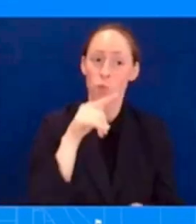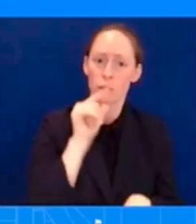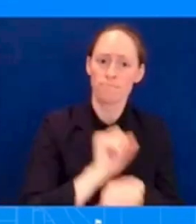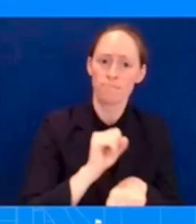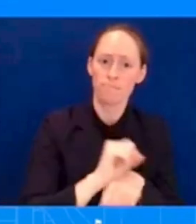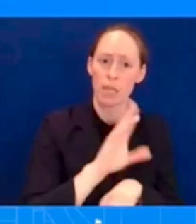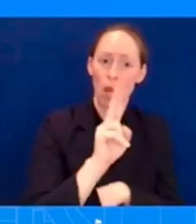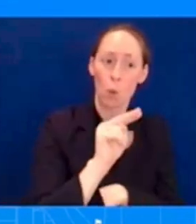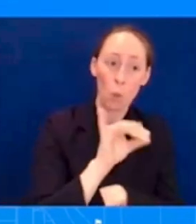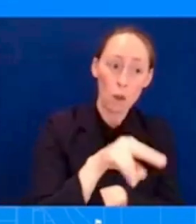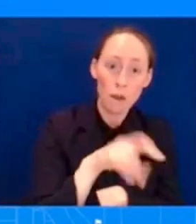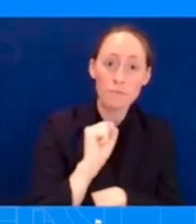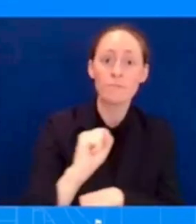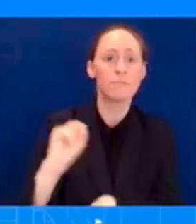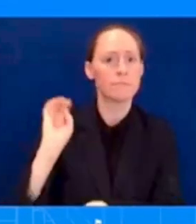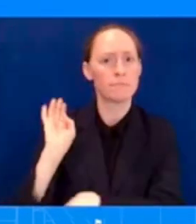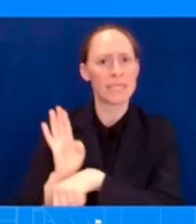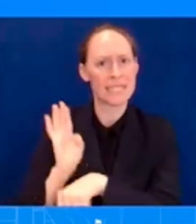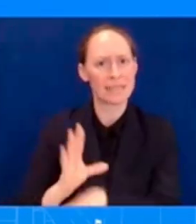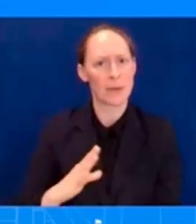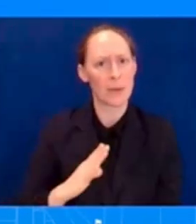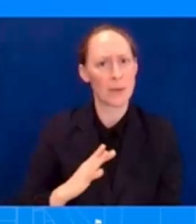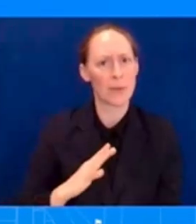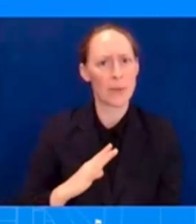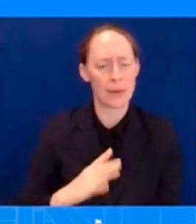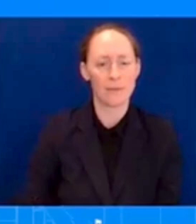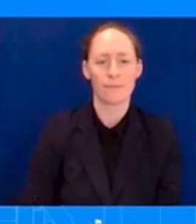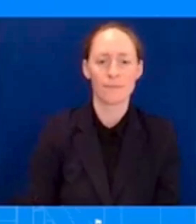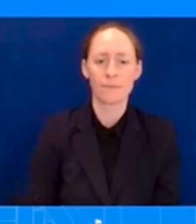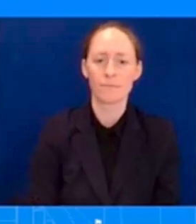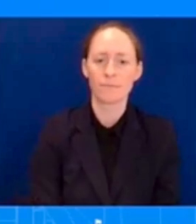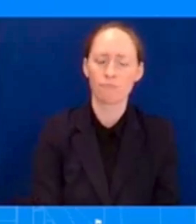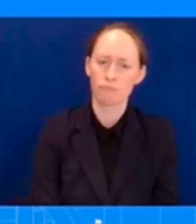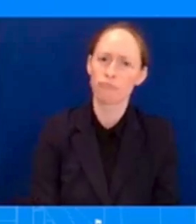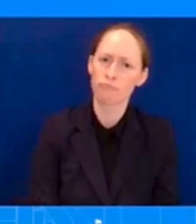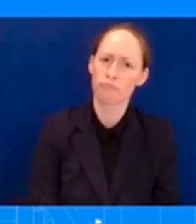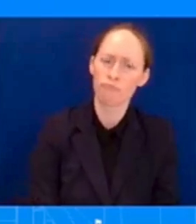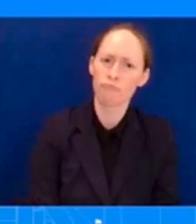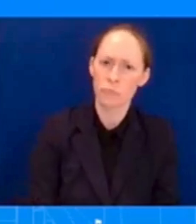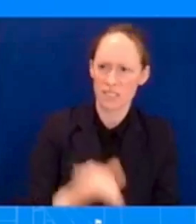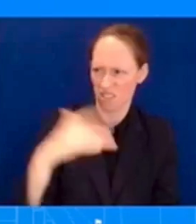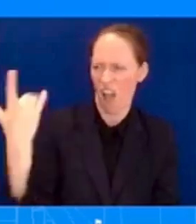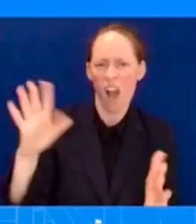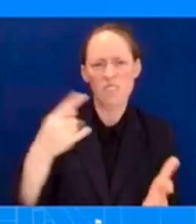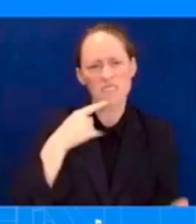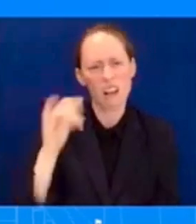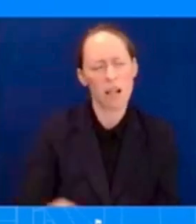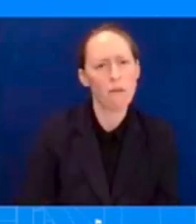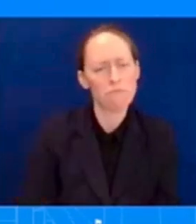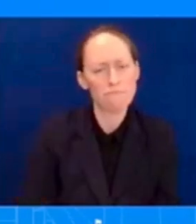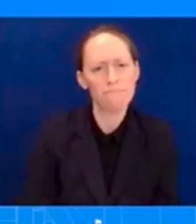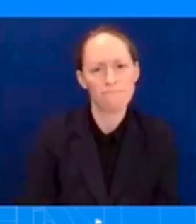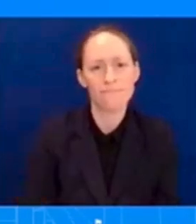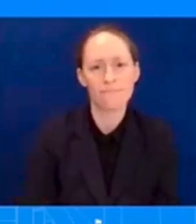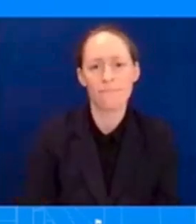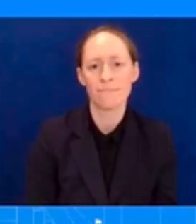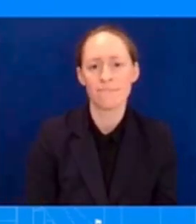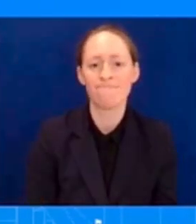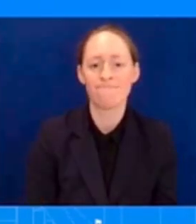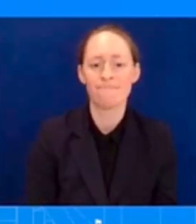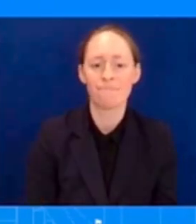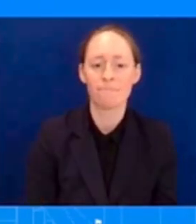saw from the President because he truly believes that. And again, it is fairly regular that we do this, regularly that we do this.